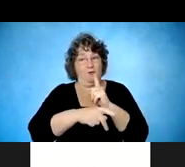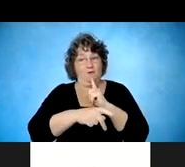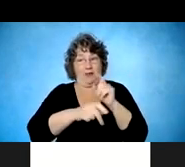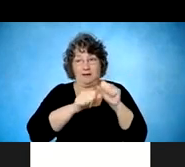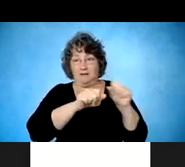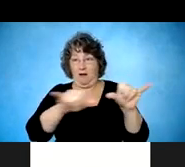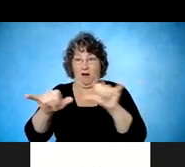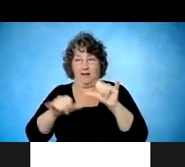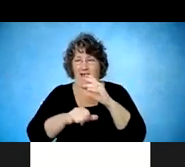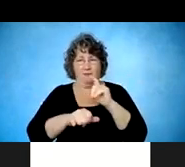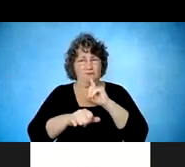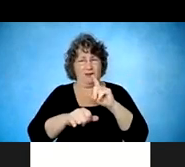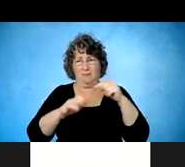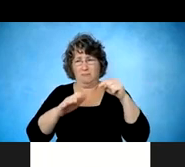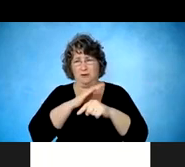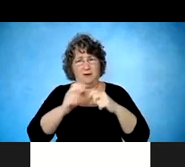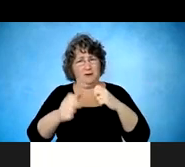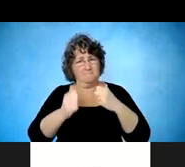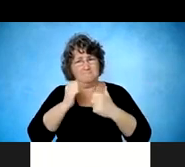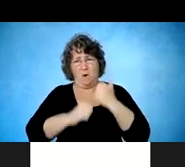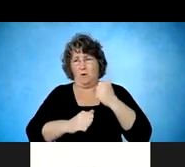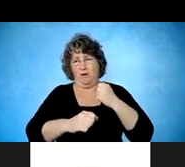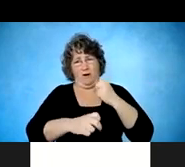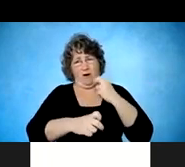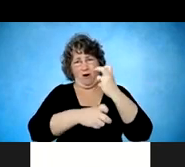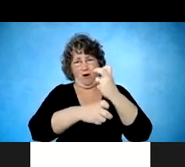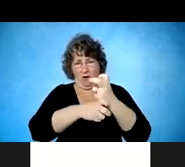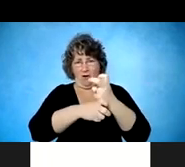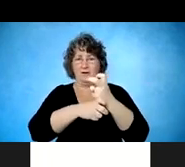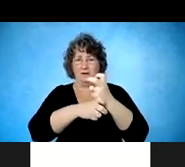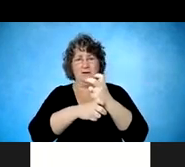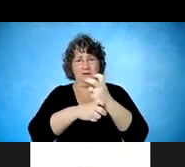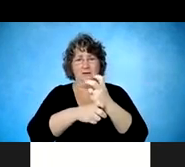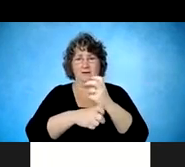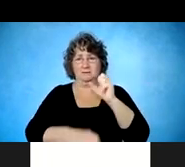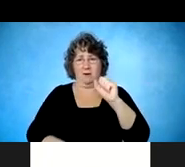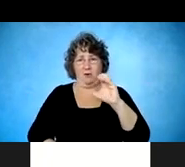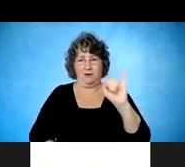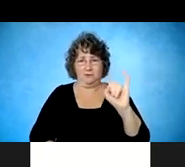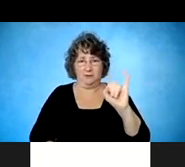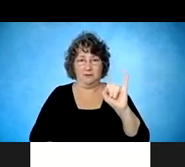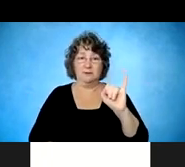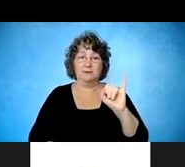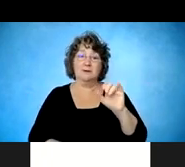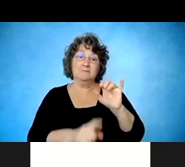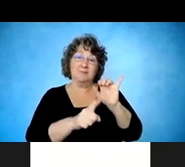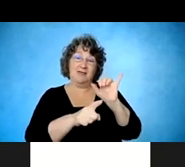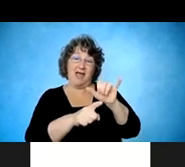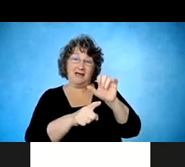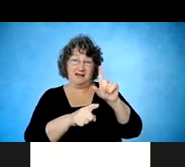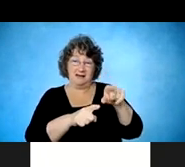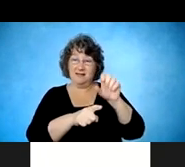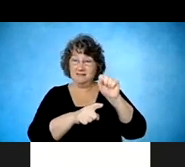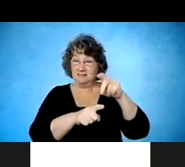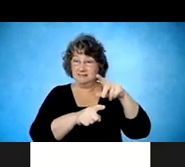Spasticity is another one, which is sometimes you'll see where the patient says that they feel extremely tight, their muscles are tight,